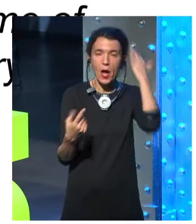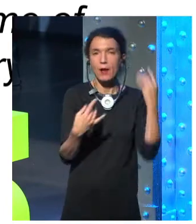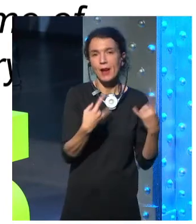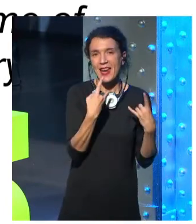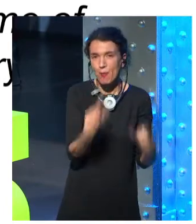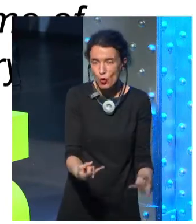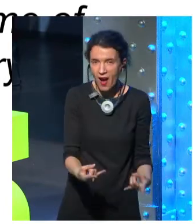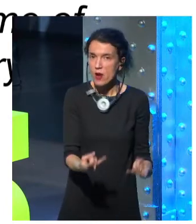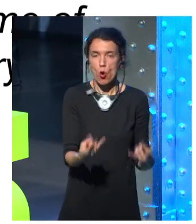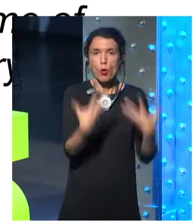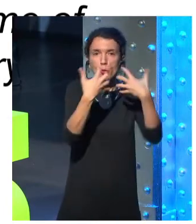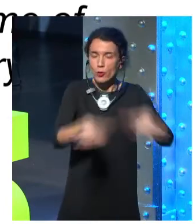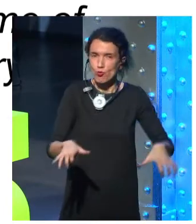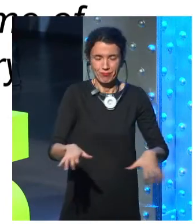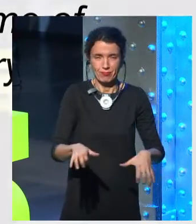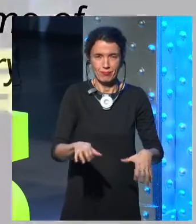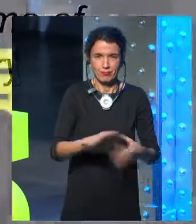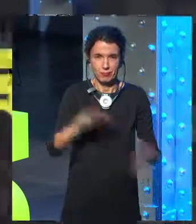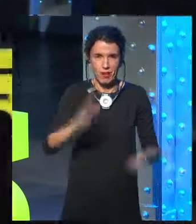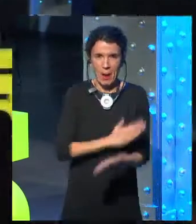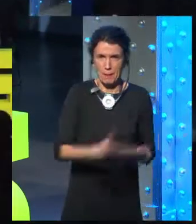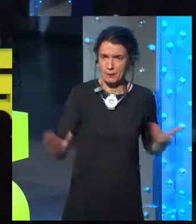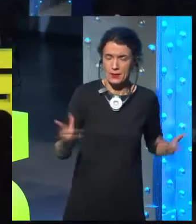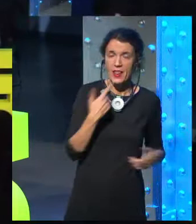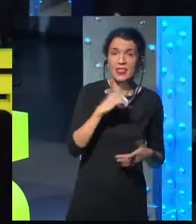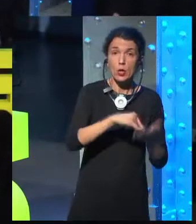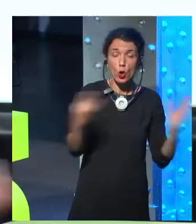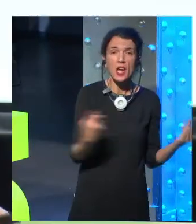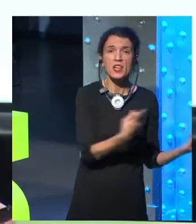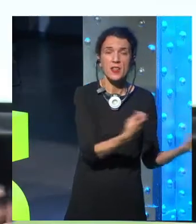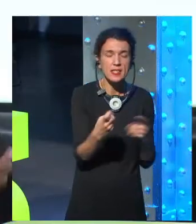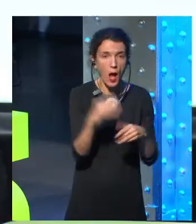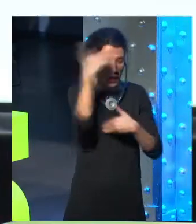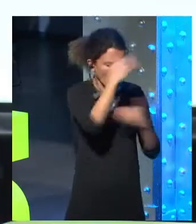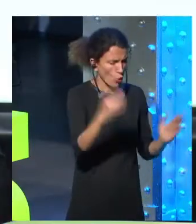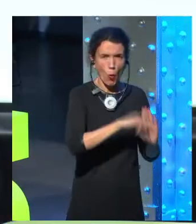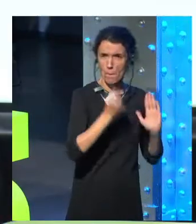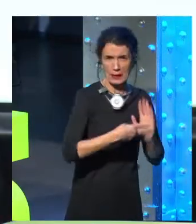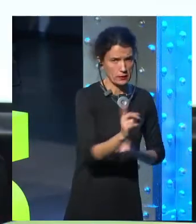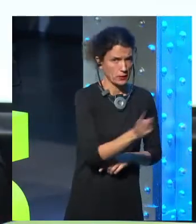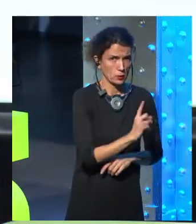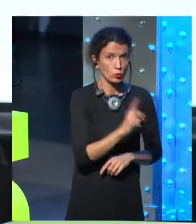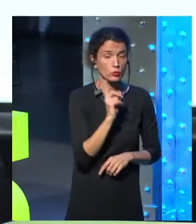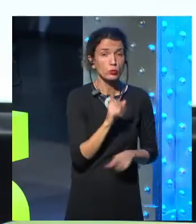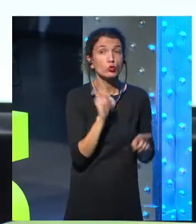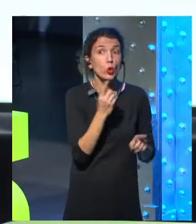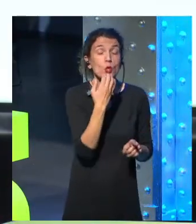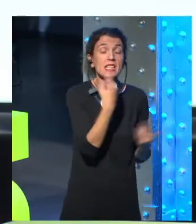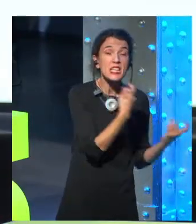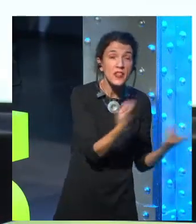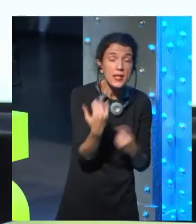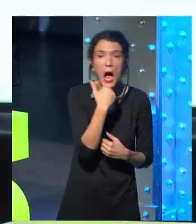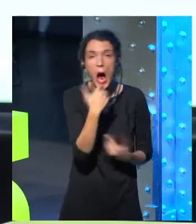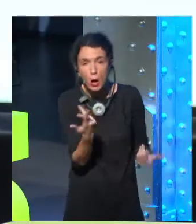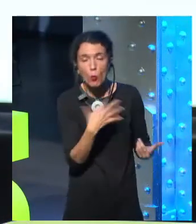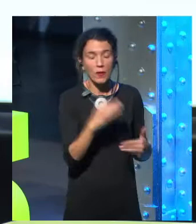of our attention, just some of it, and only when necessary. It's very difficult to say this in an era where a lot of our technology